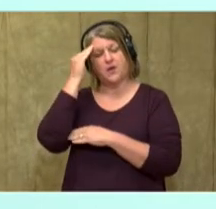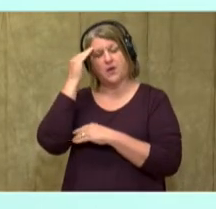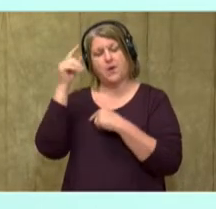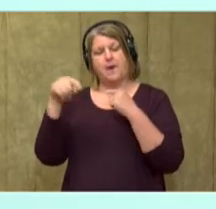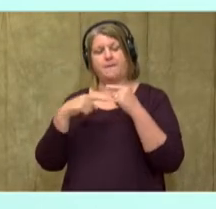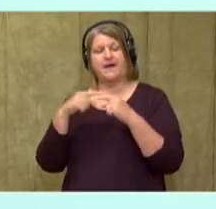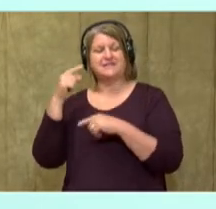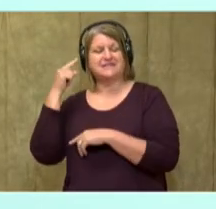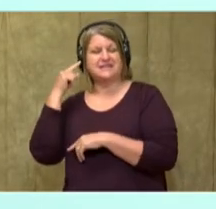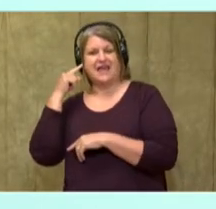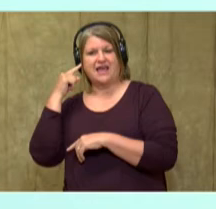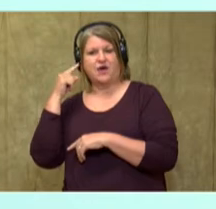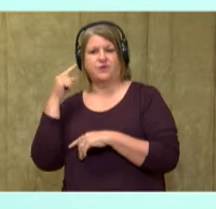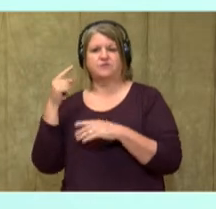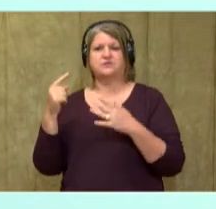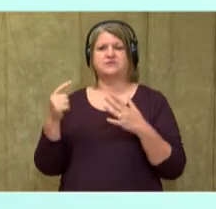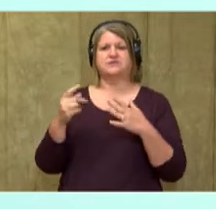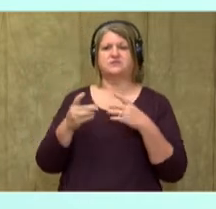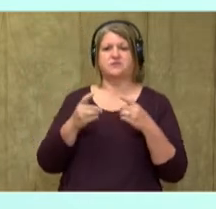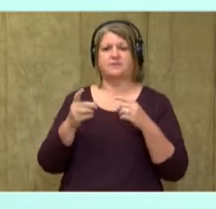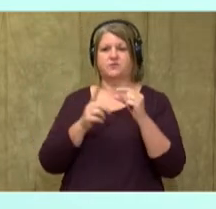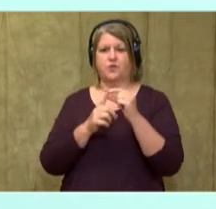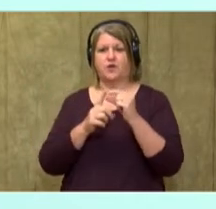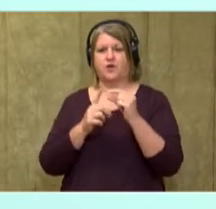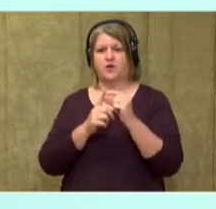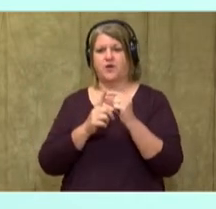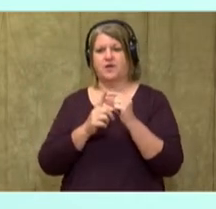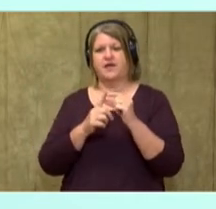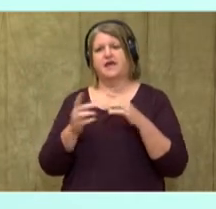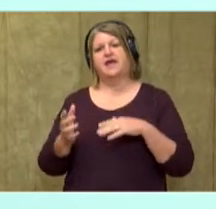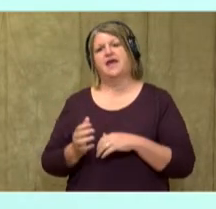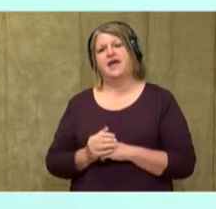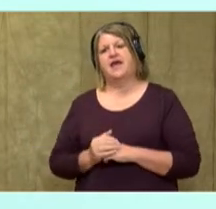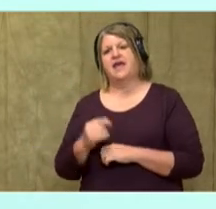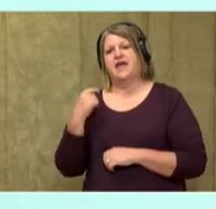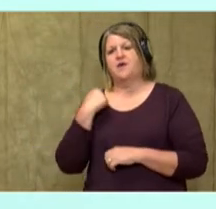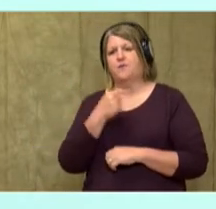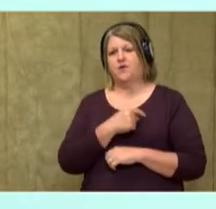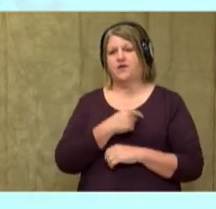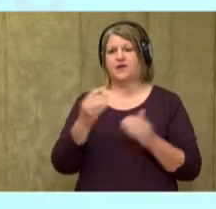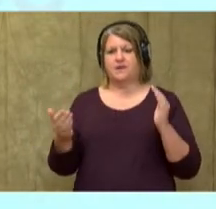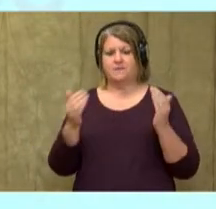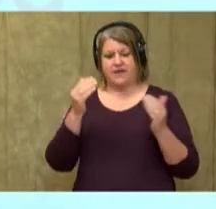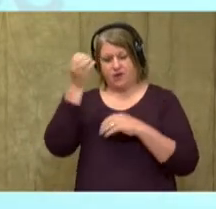going to describe connections between pieces of information in a text.